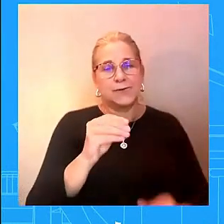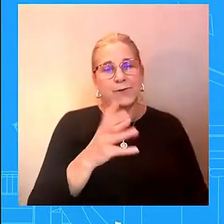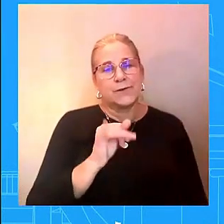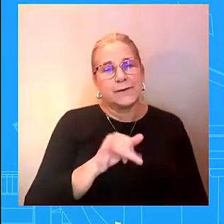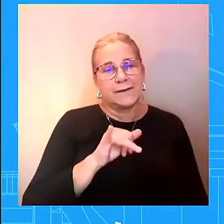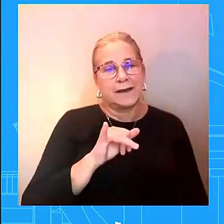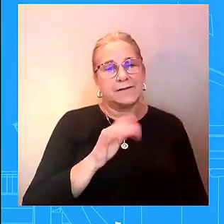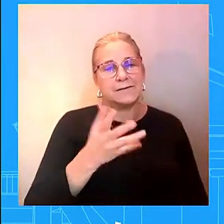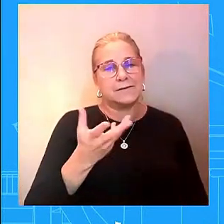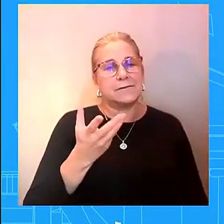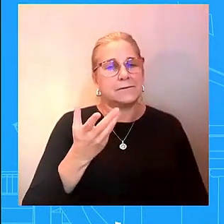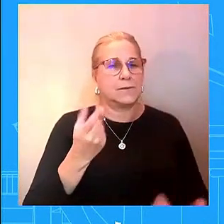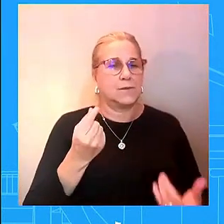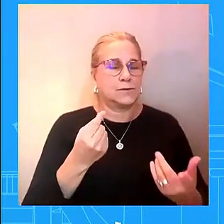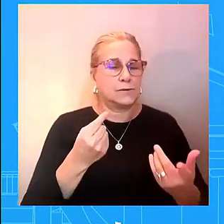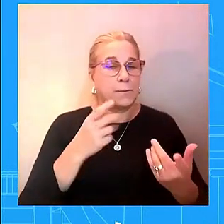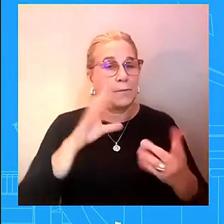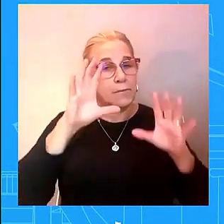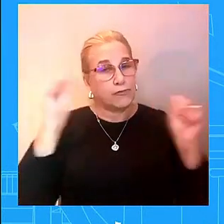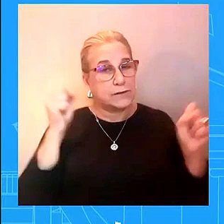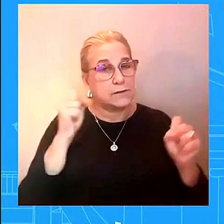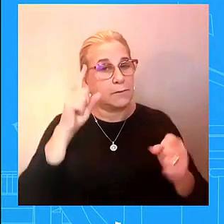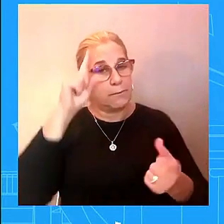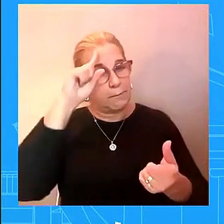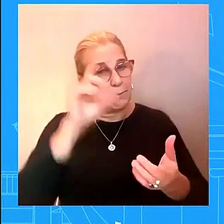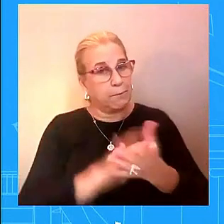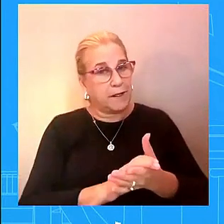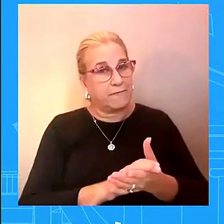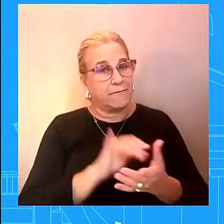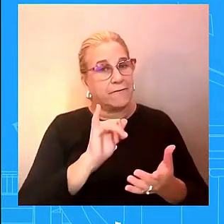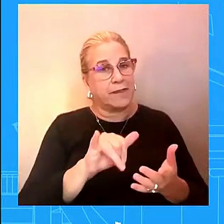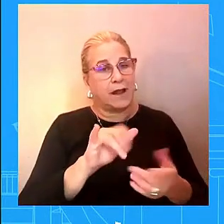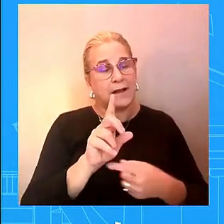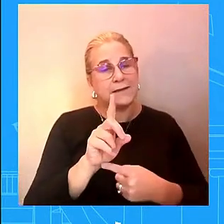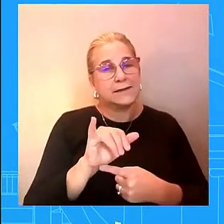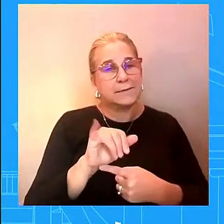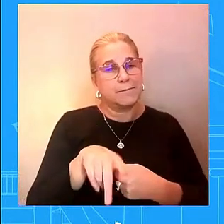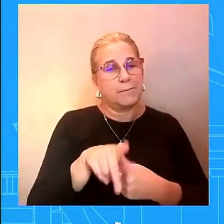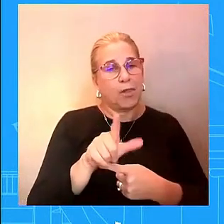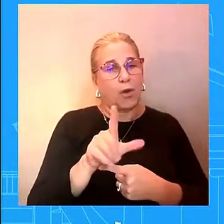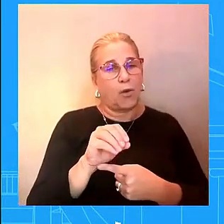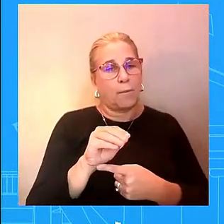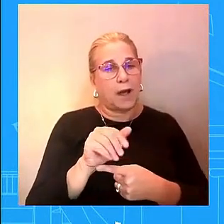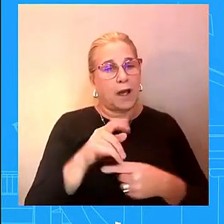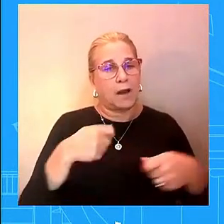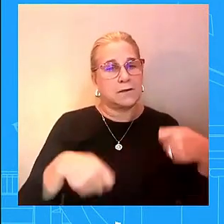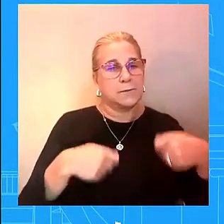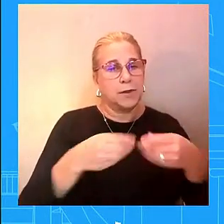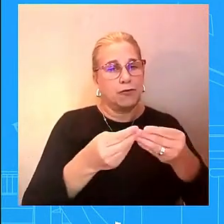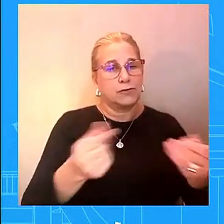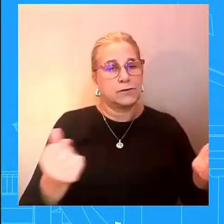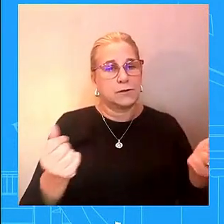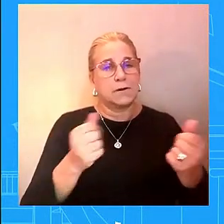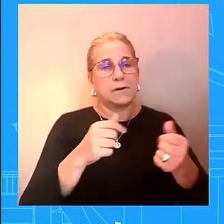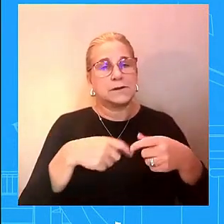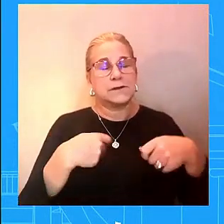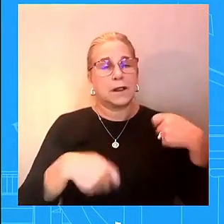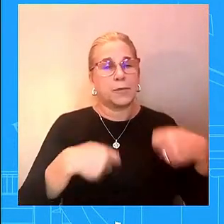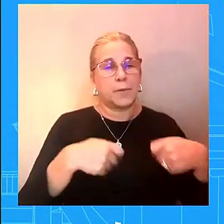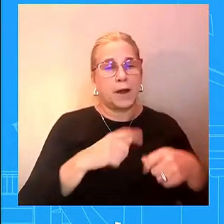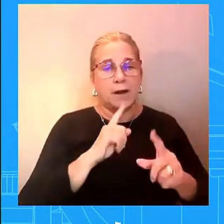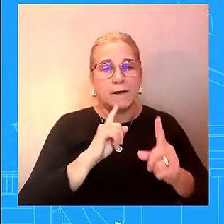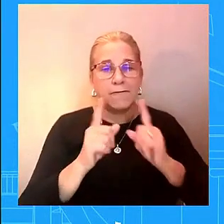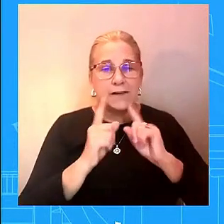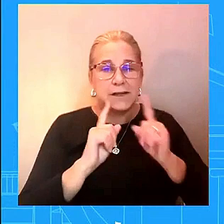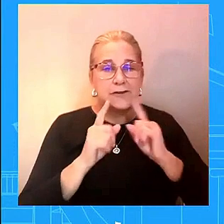diplomatic resolution a diplomatic conversation is certainly key uh to dealing with um issues that we're seeing across